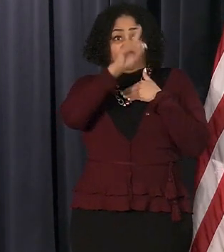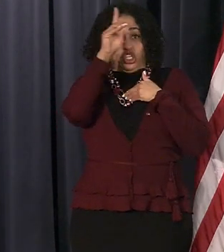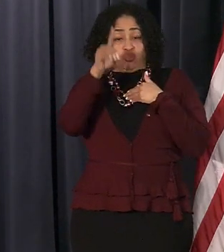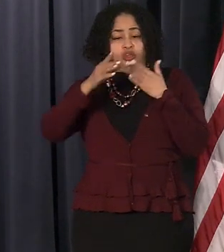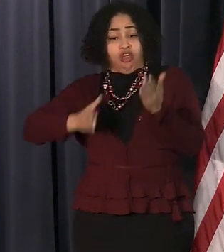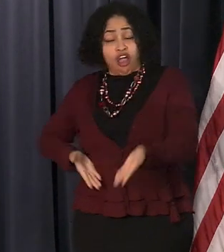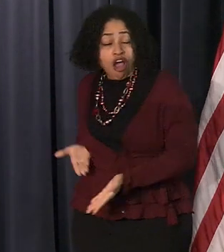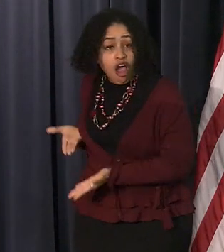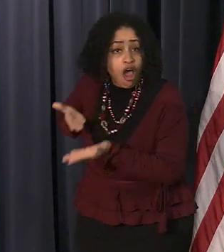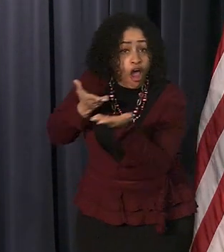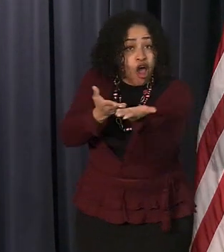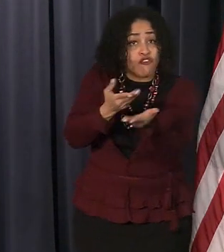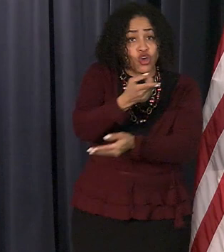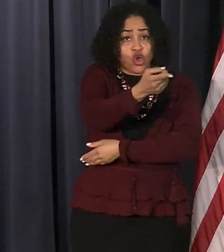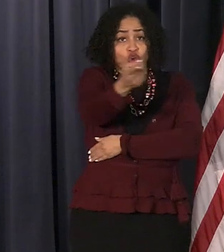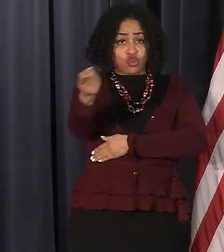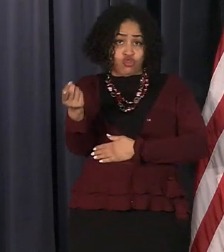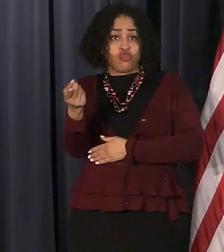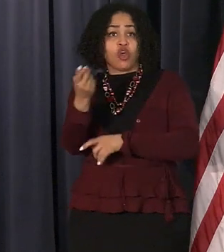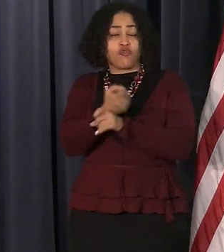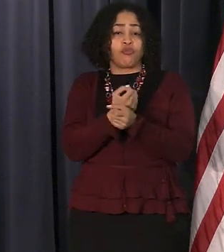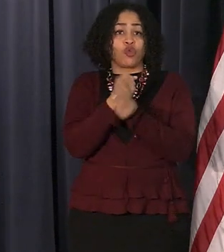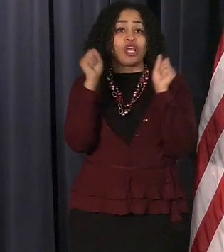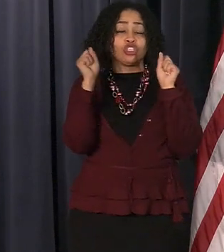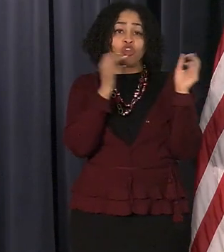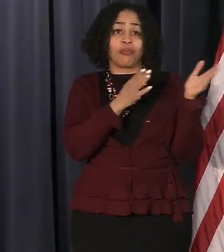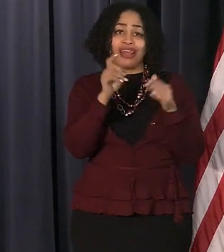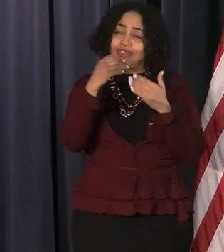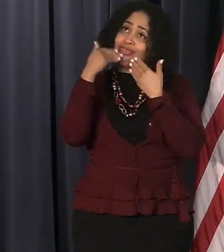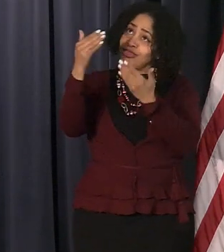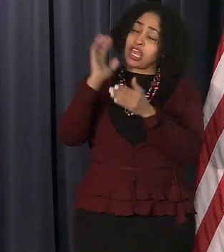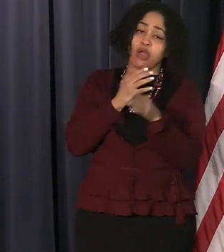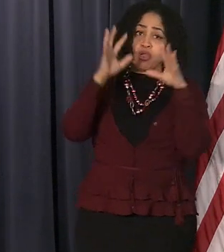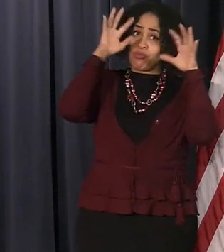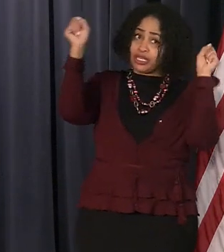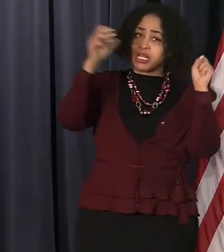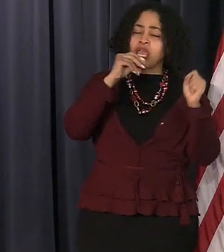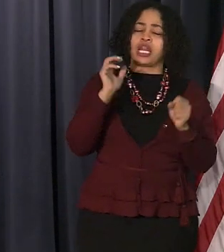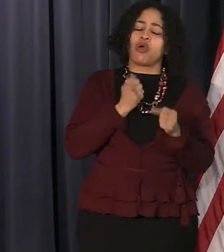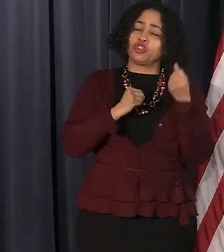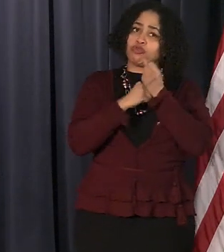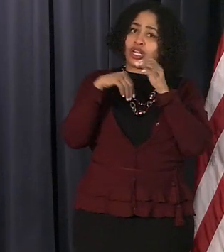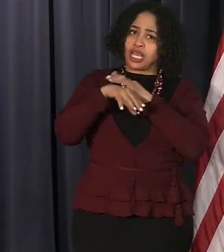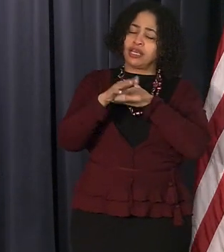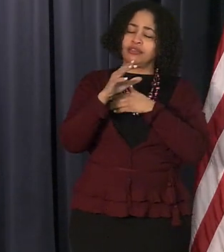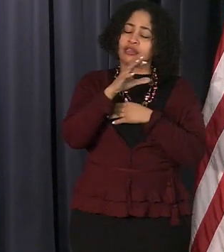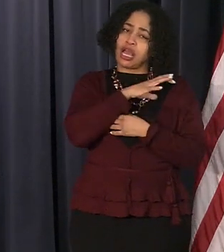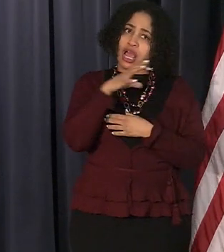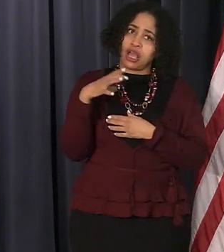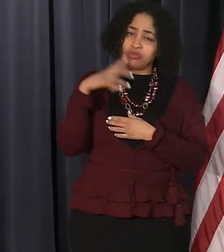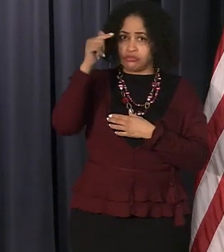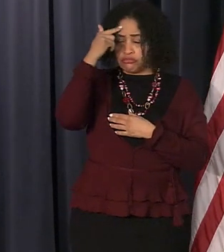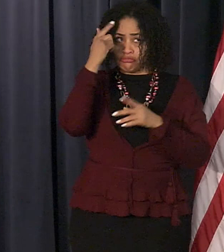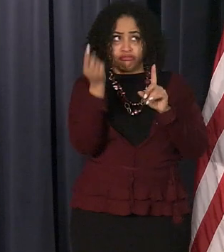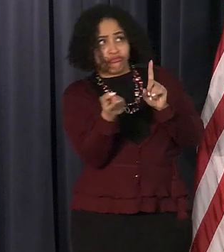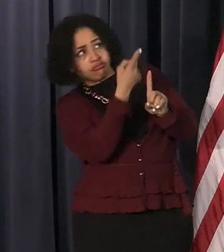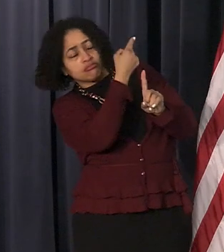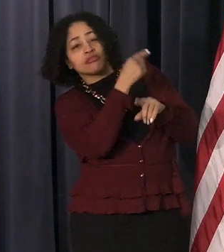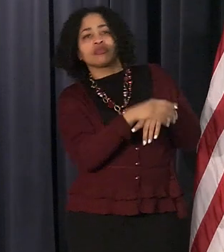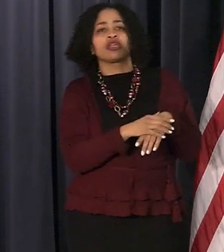from the american rescue plan again we have to thank the president our supporters in congress but it'll be up to six thousand dollars